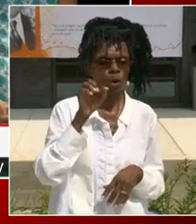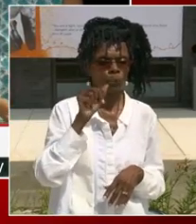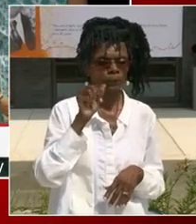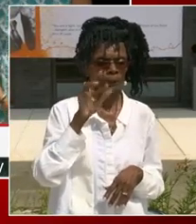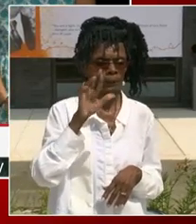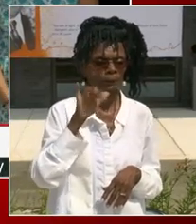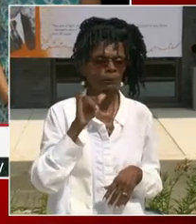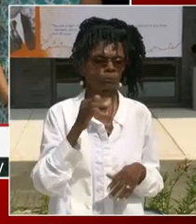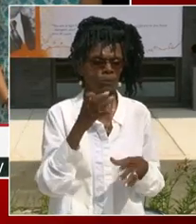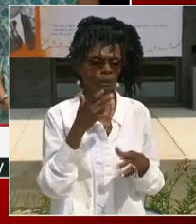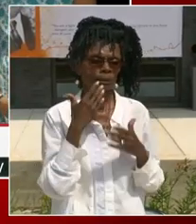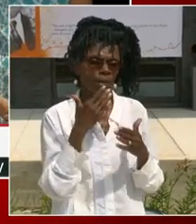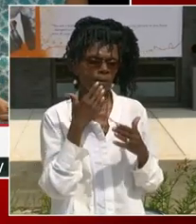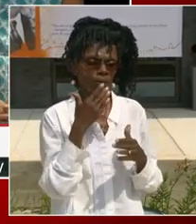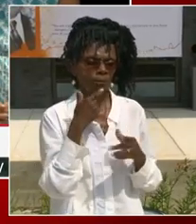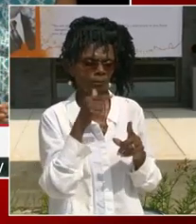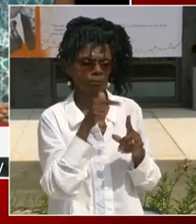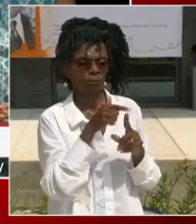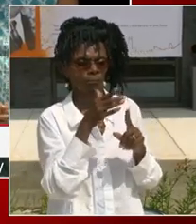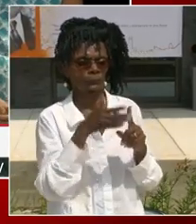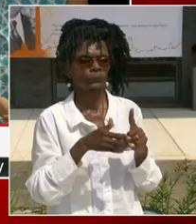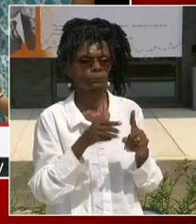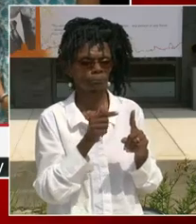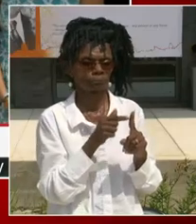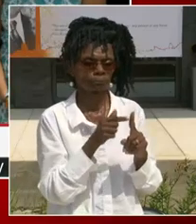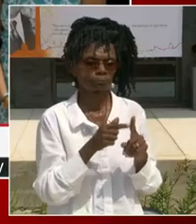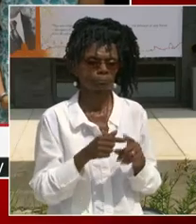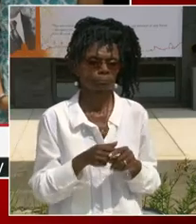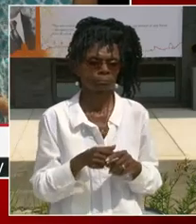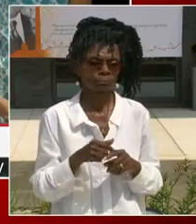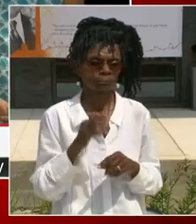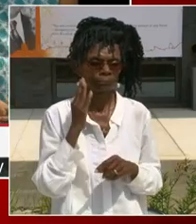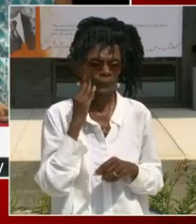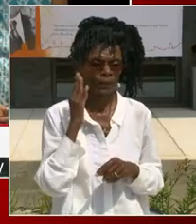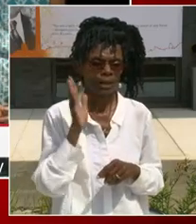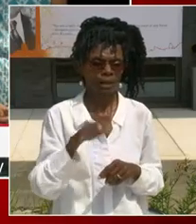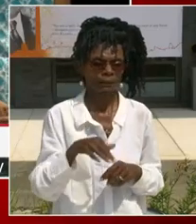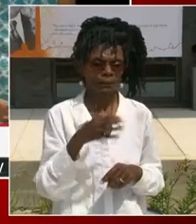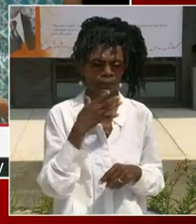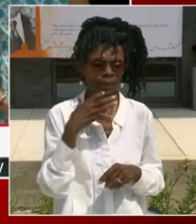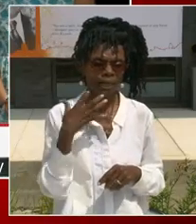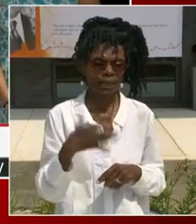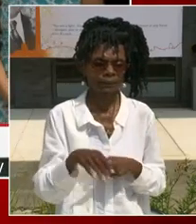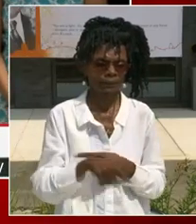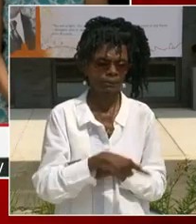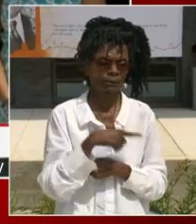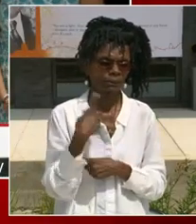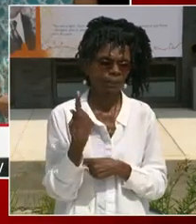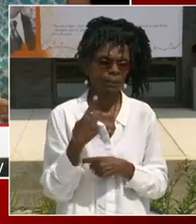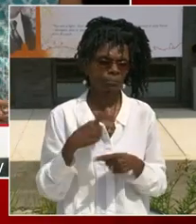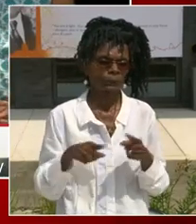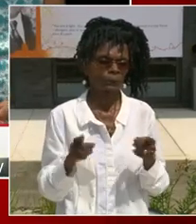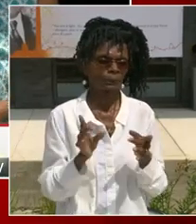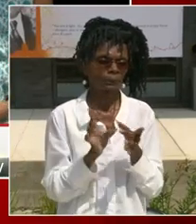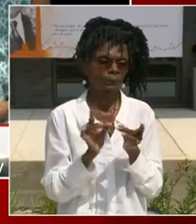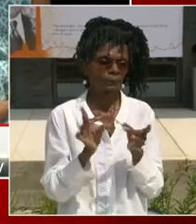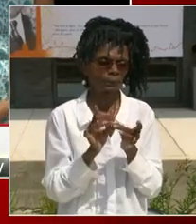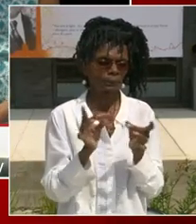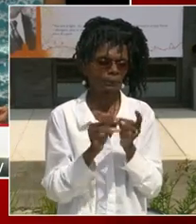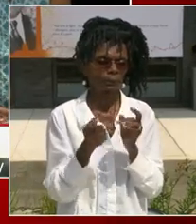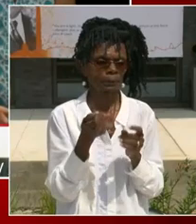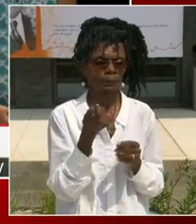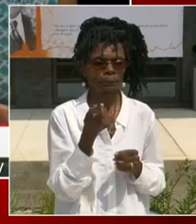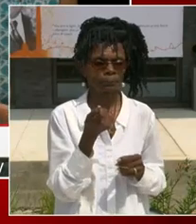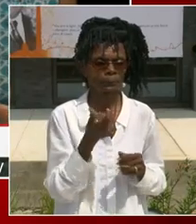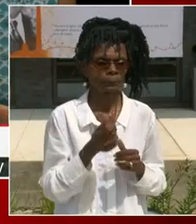But our team, I've talked too long and it is hot, but I had to, I had to mention that. And I know that you're, we're going to hear